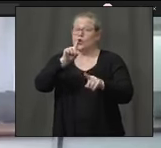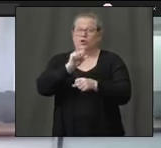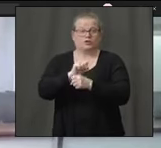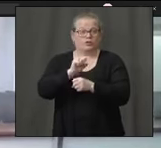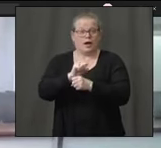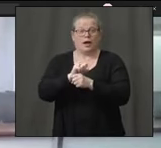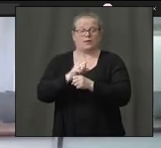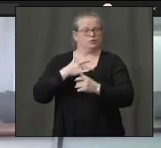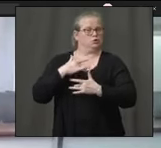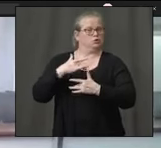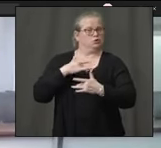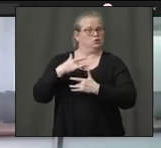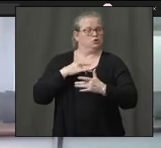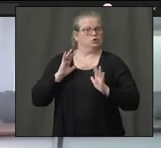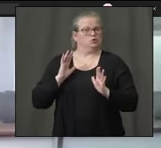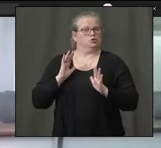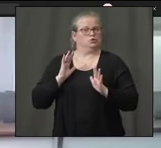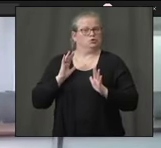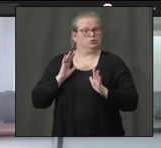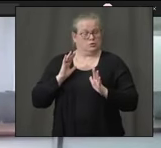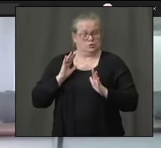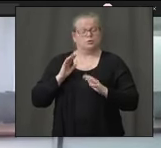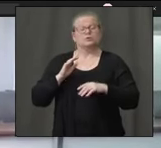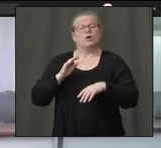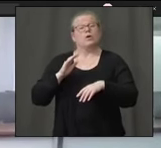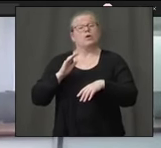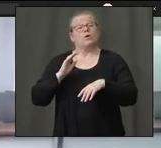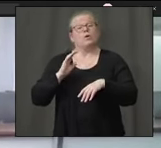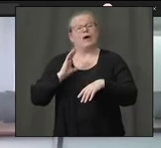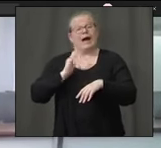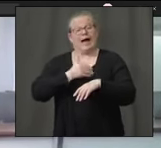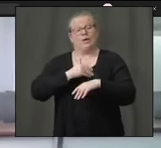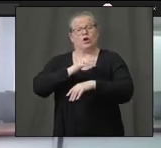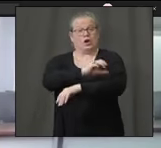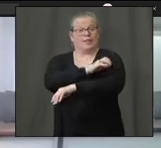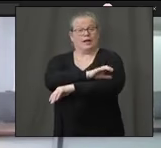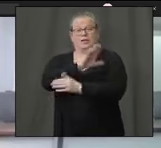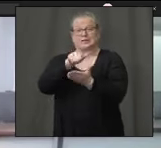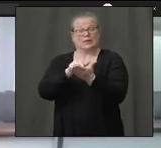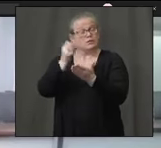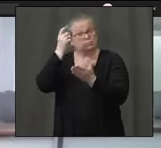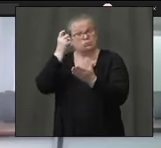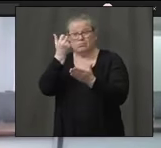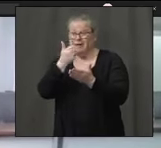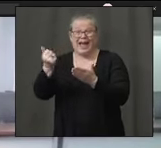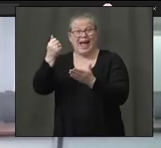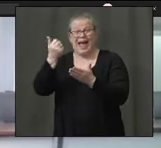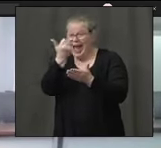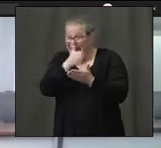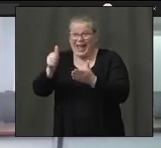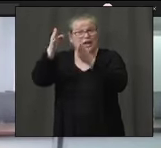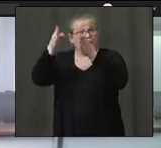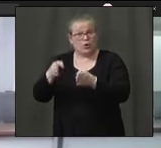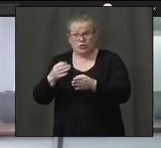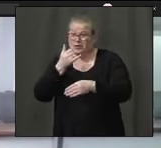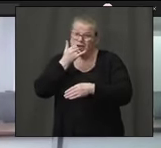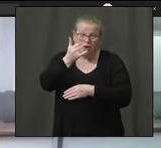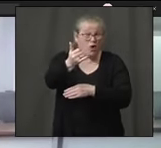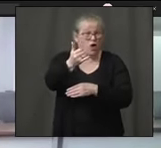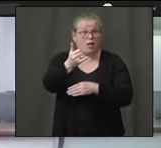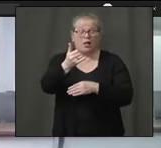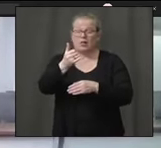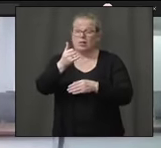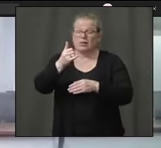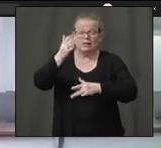exposed to it. So through our clinical command center, anybody can call and ask for testing and talk about their symptoms.